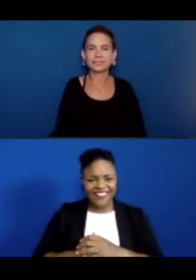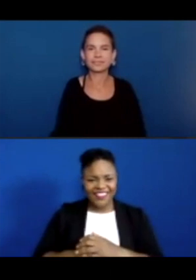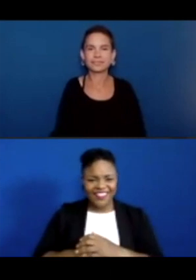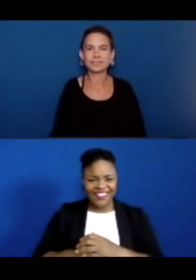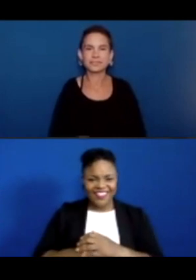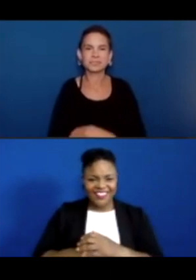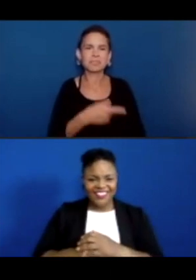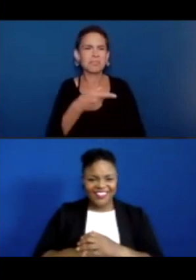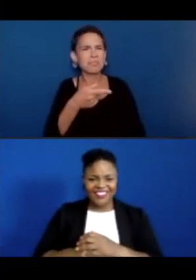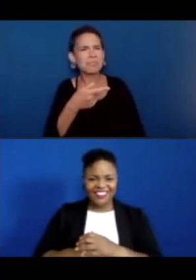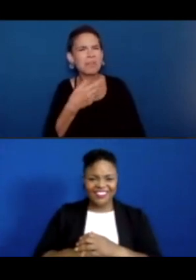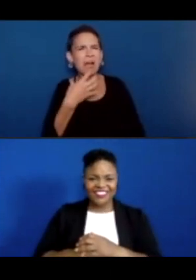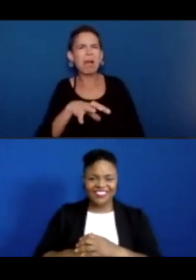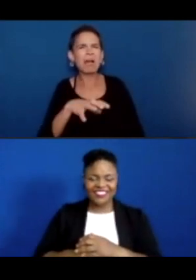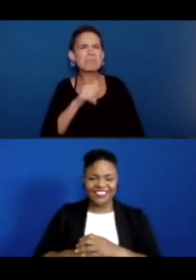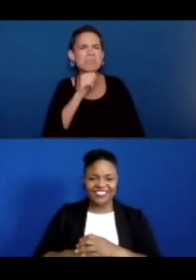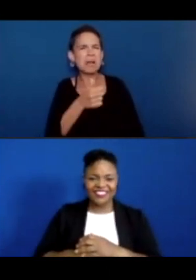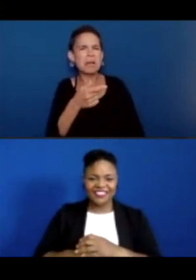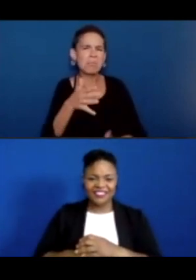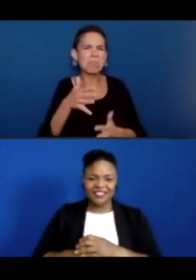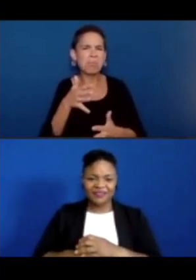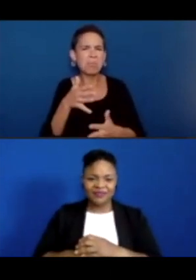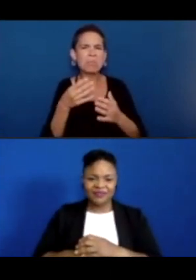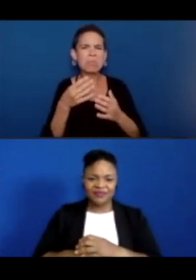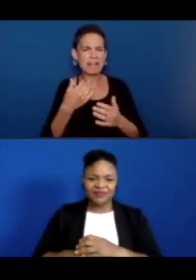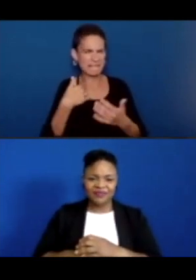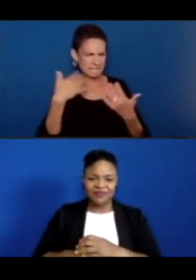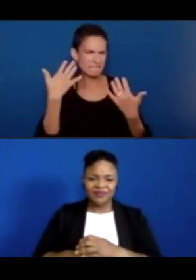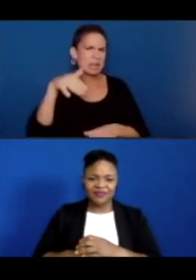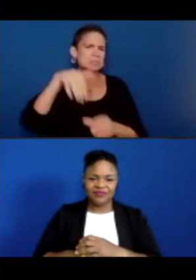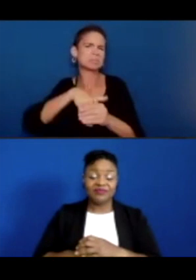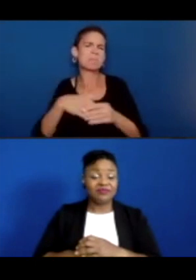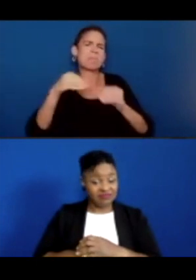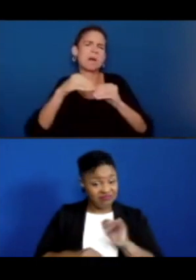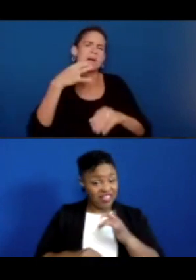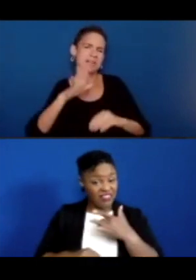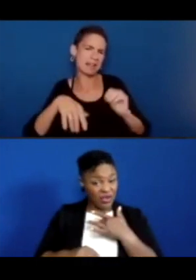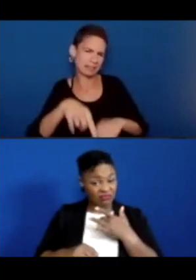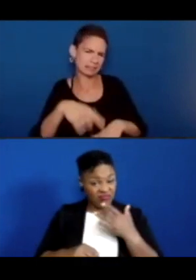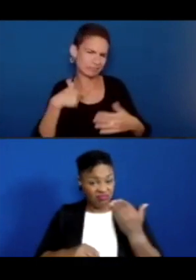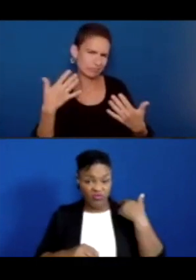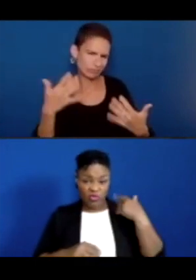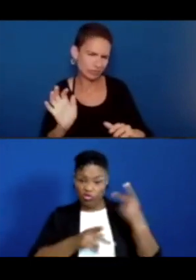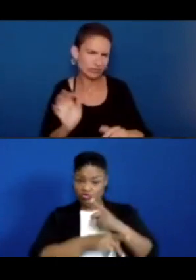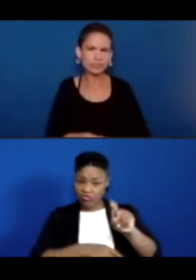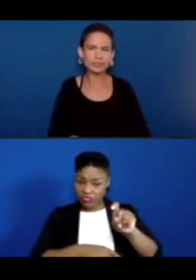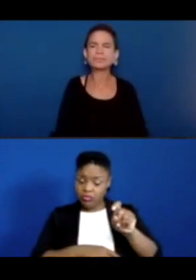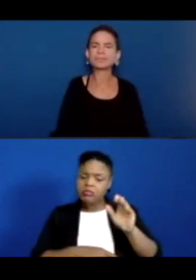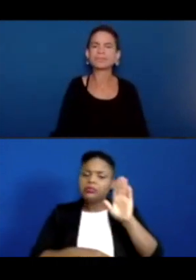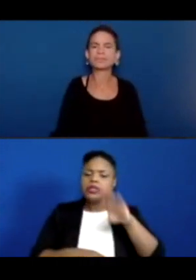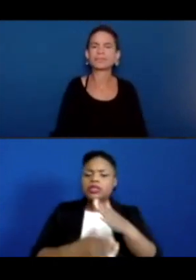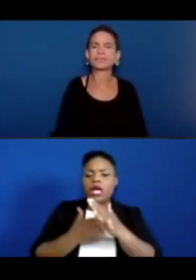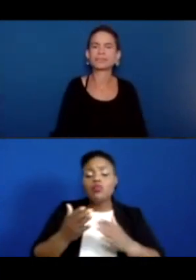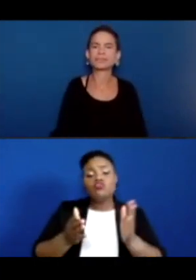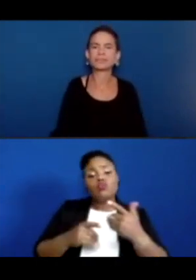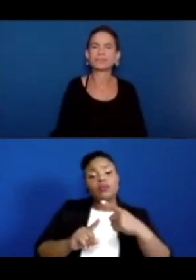temperature. I felt hotter. You felt hotter. Okay, we're just going to have every room temperature. All right. So you both started to